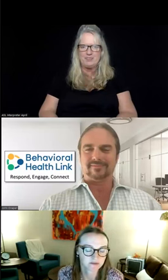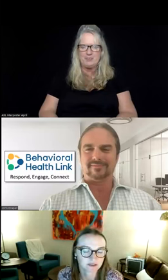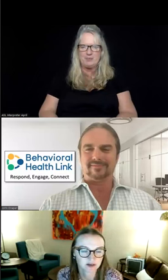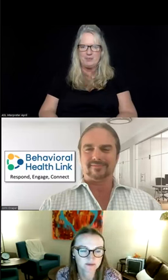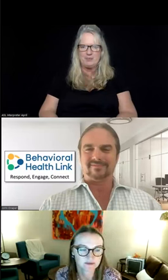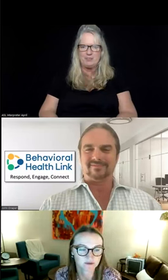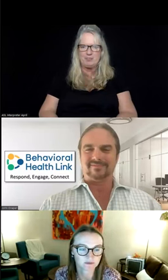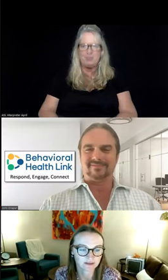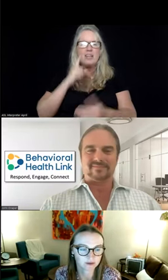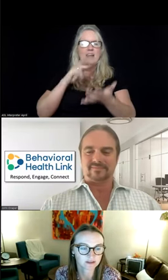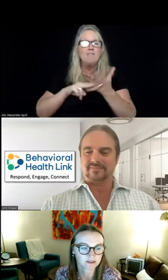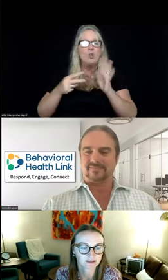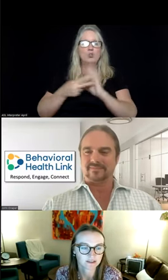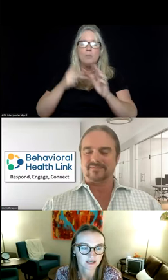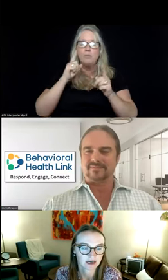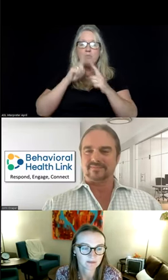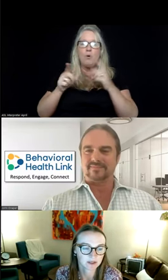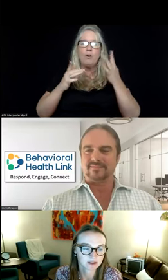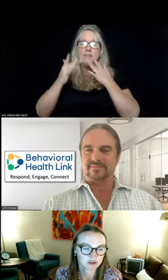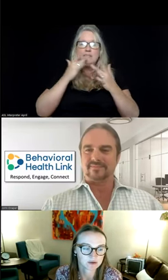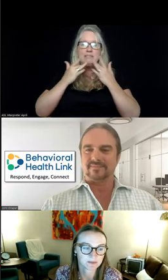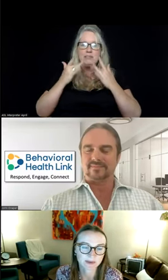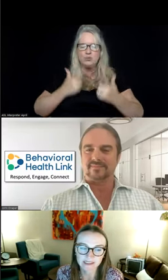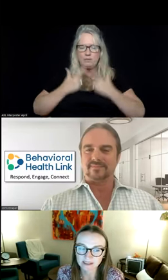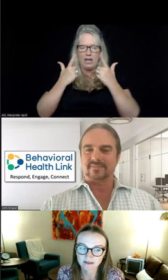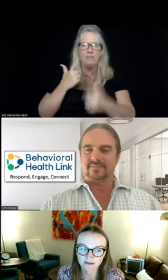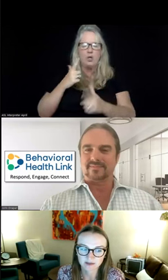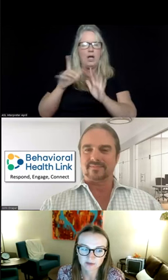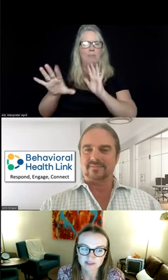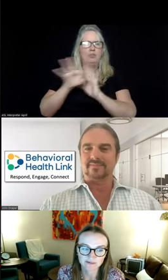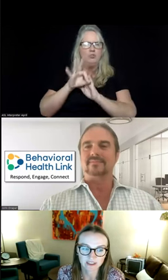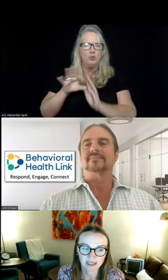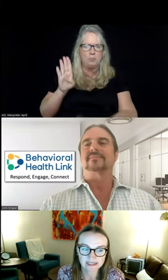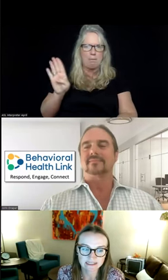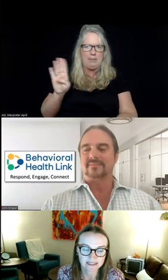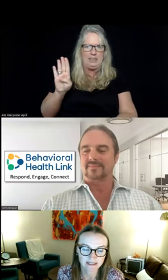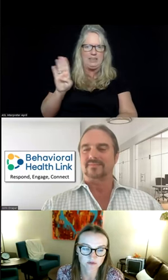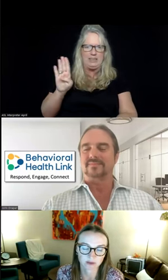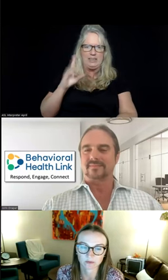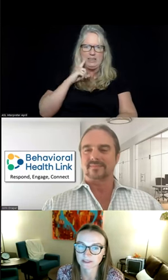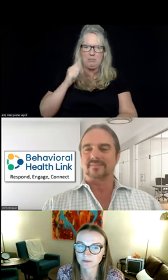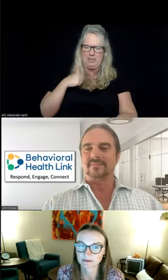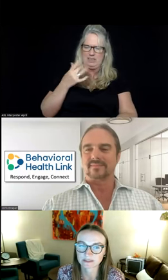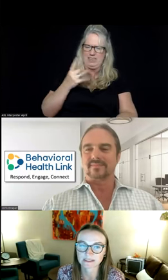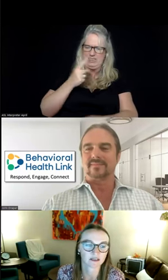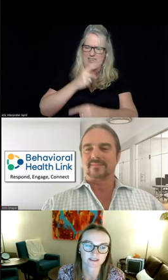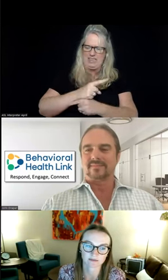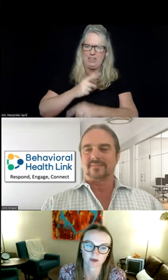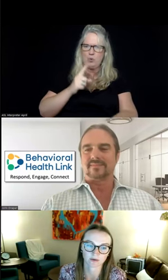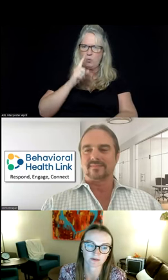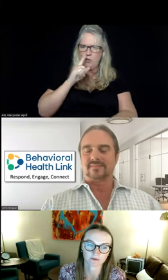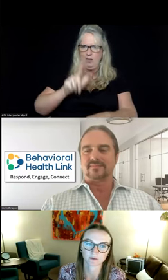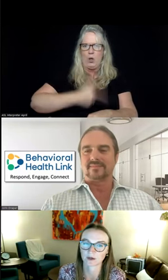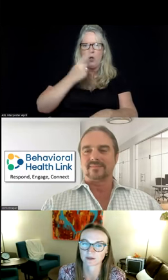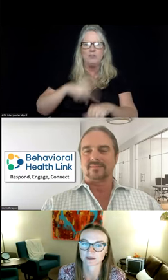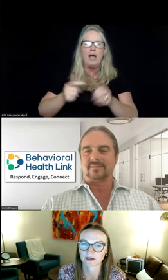Just in terms of survival, I'm going to choose B, because I feel like 18 days would be a really, really, really long time